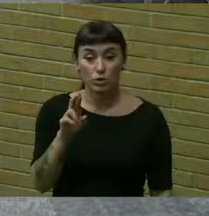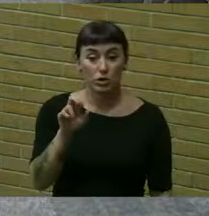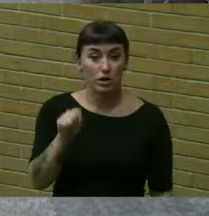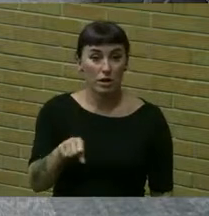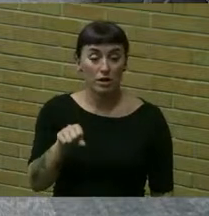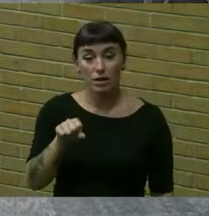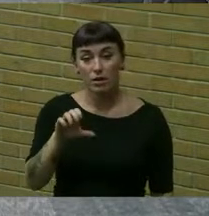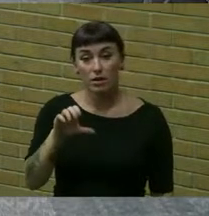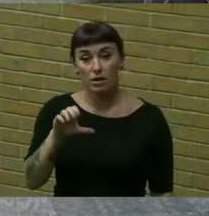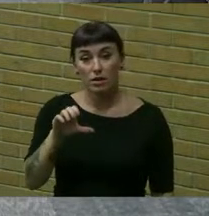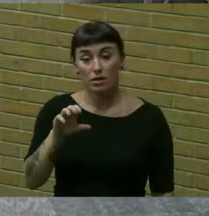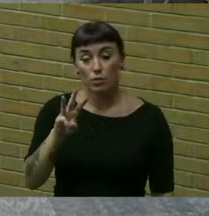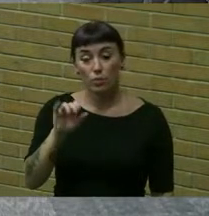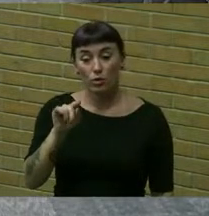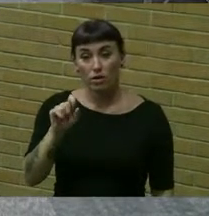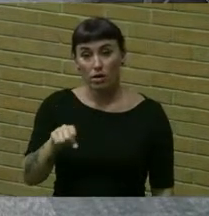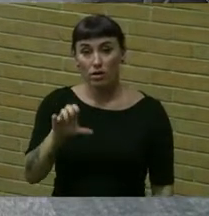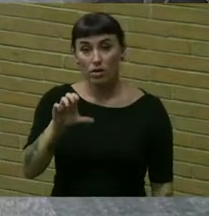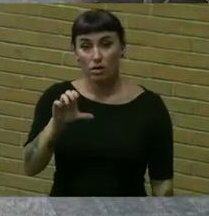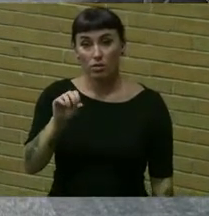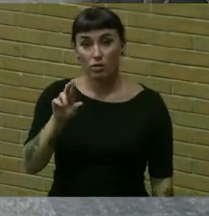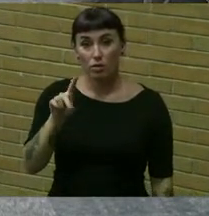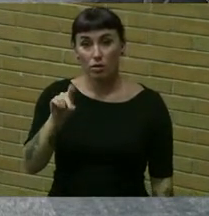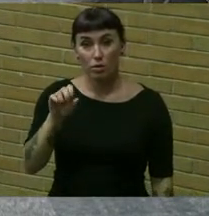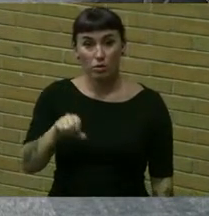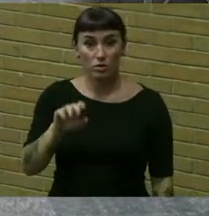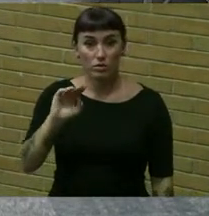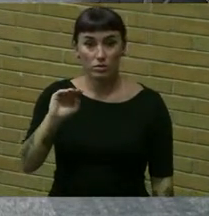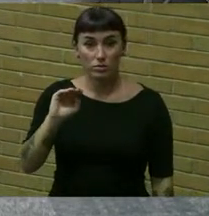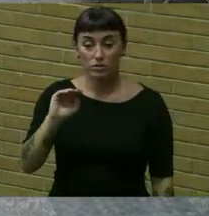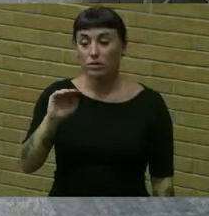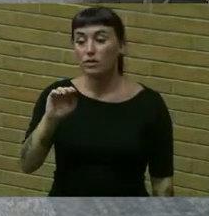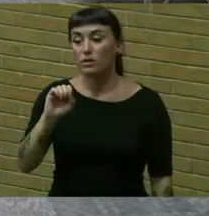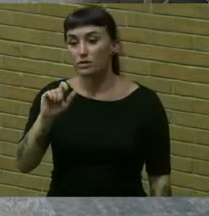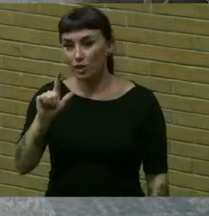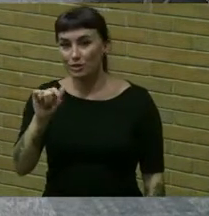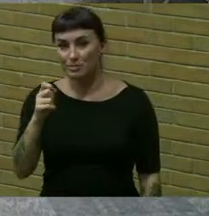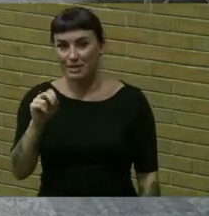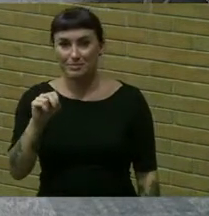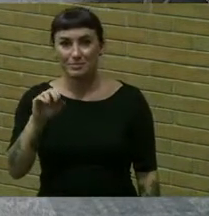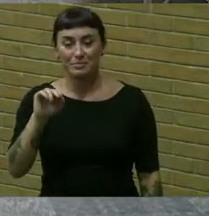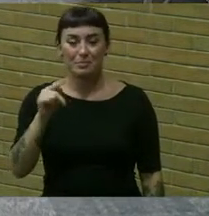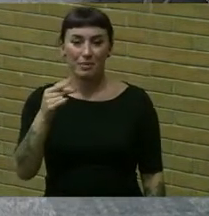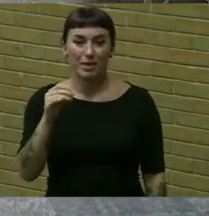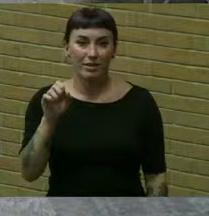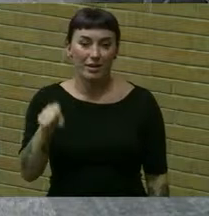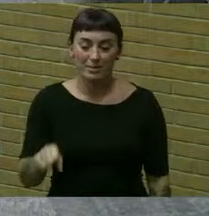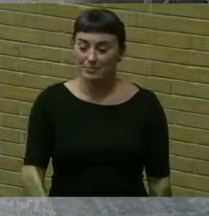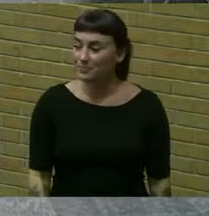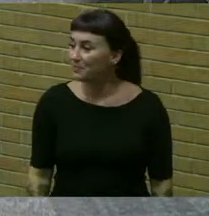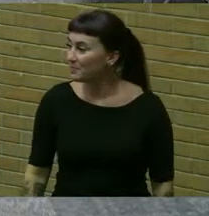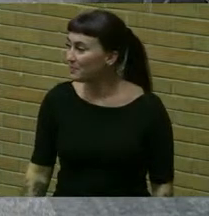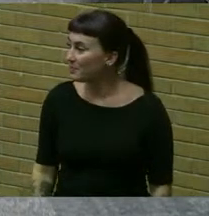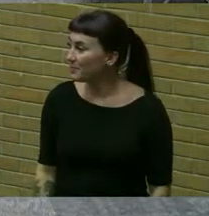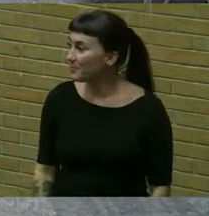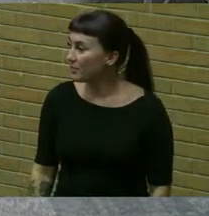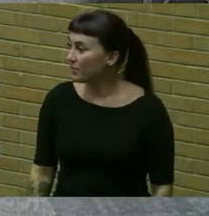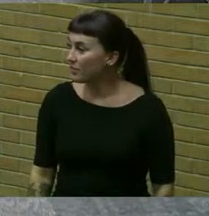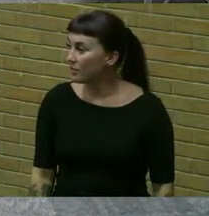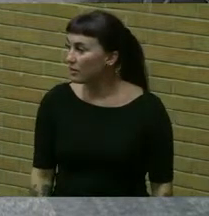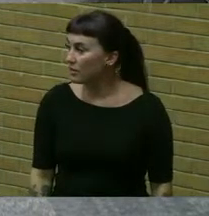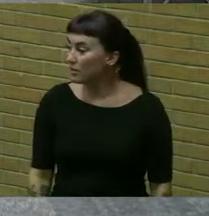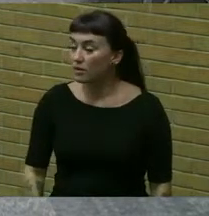aye council member wilk aye council member carrado aye council member salzman aye supervisor manna aye um